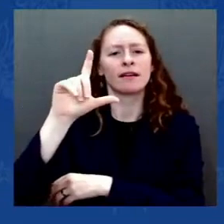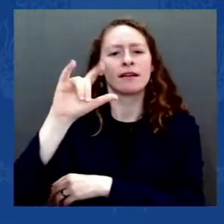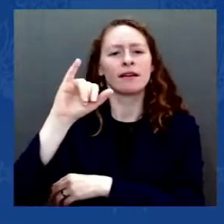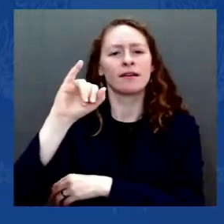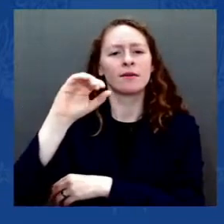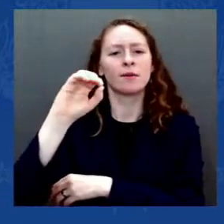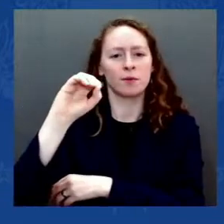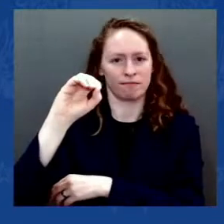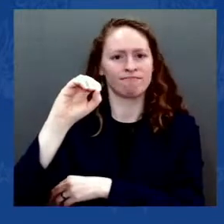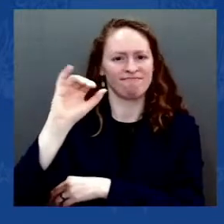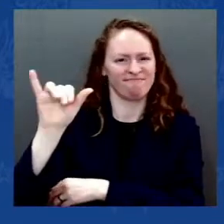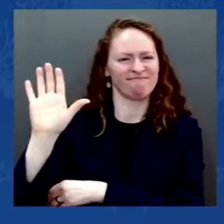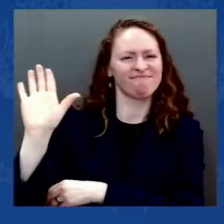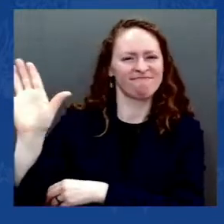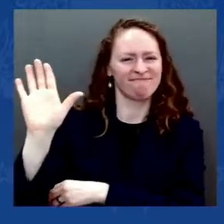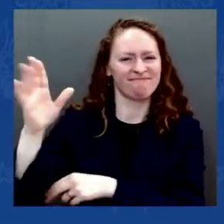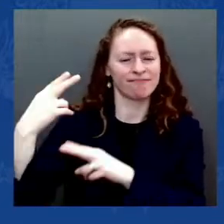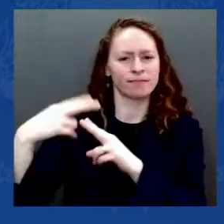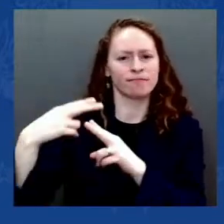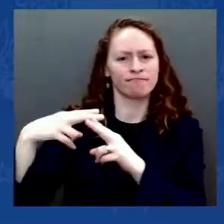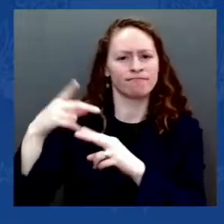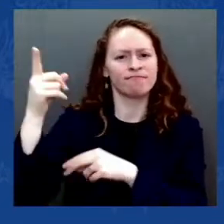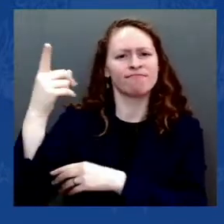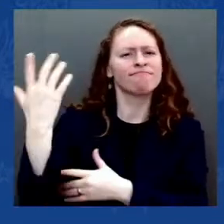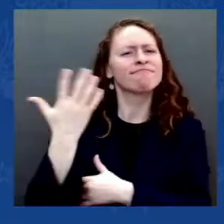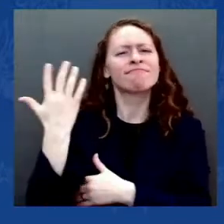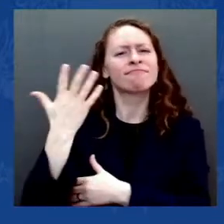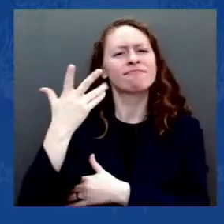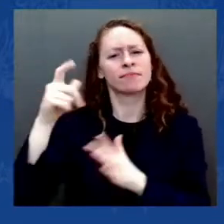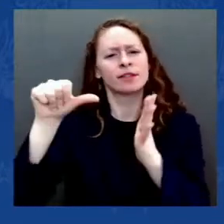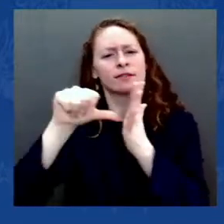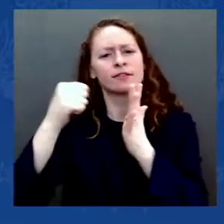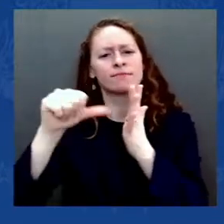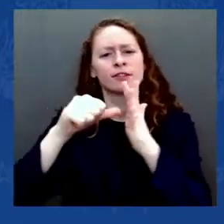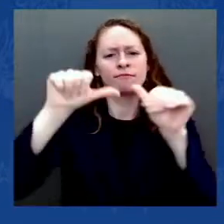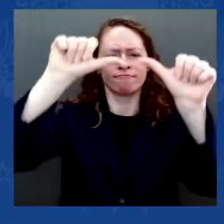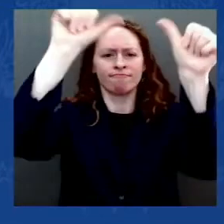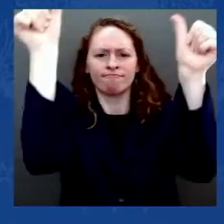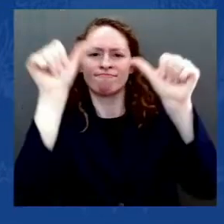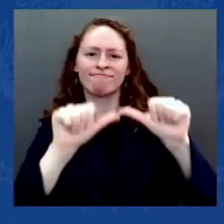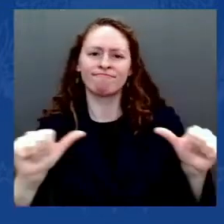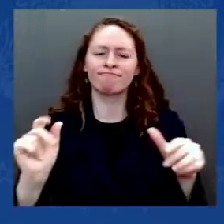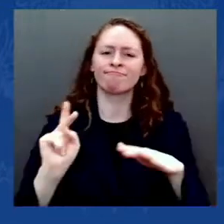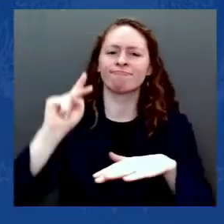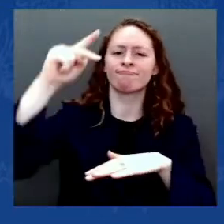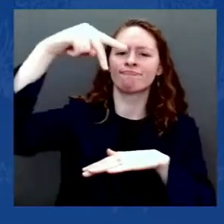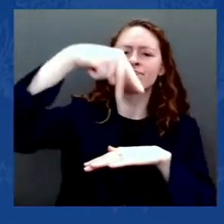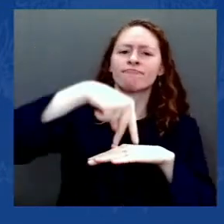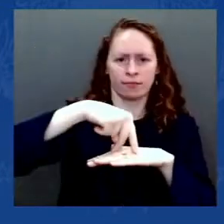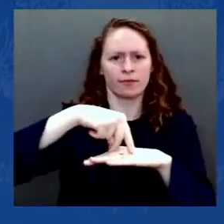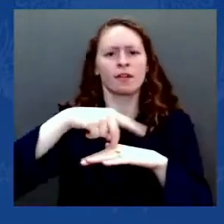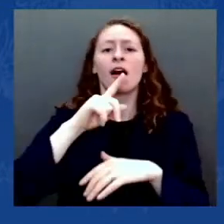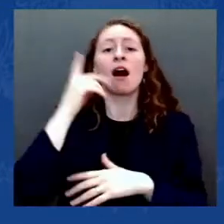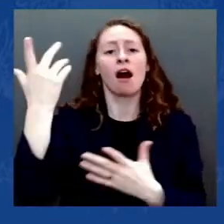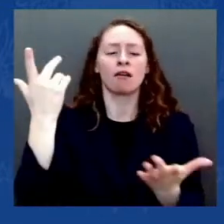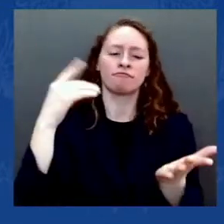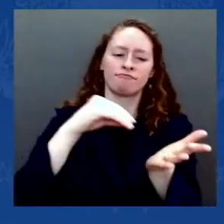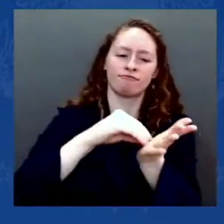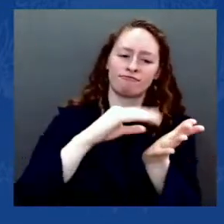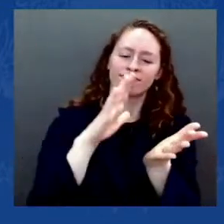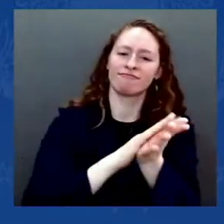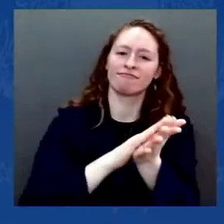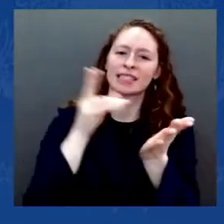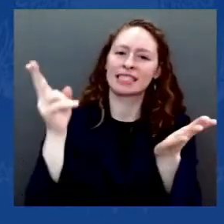In her hands, an open book in which she records the events taking place in this chamber below.